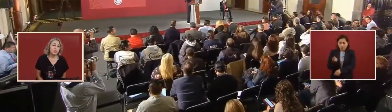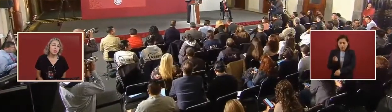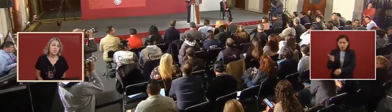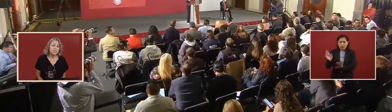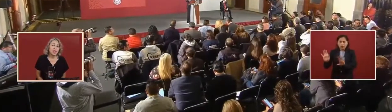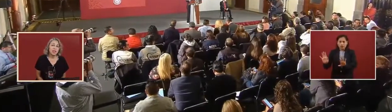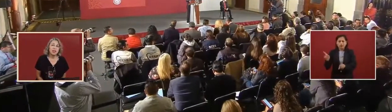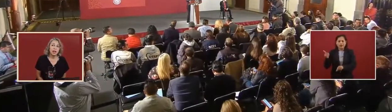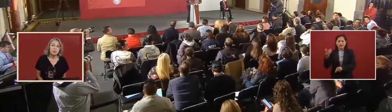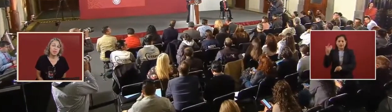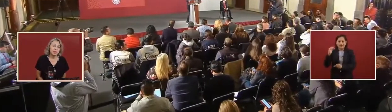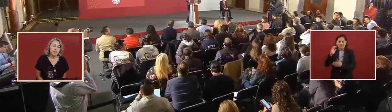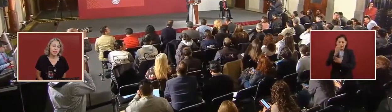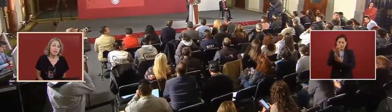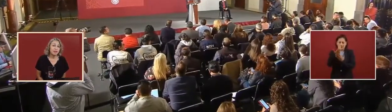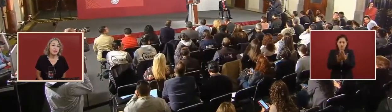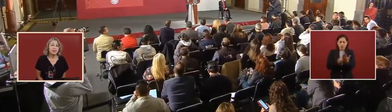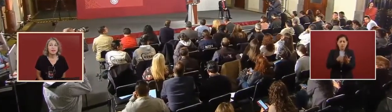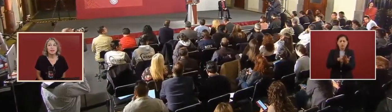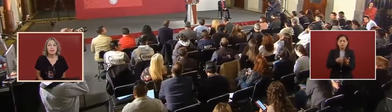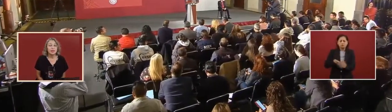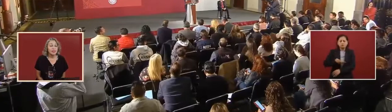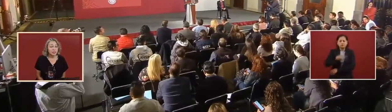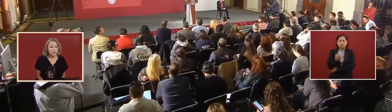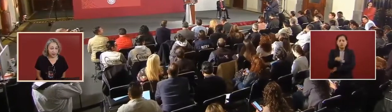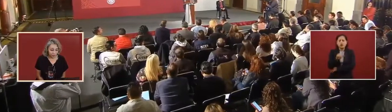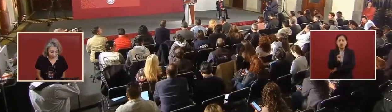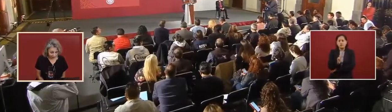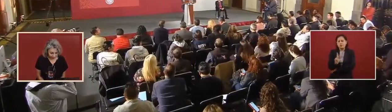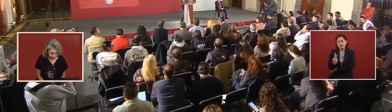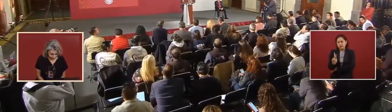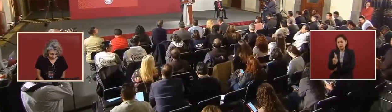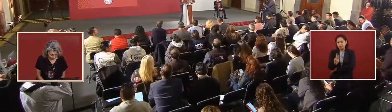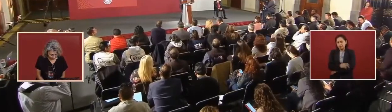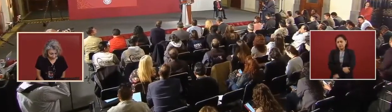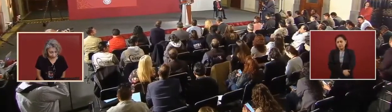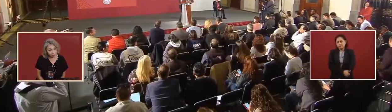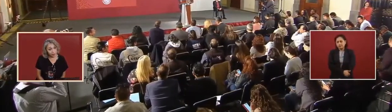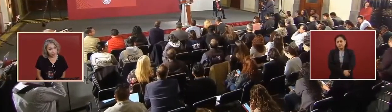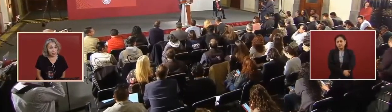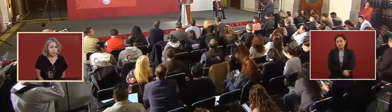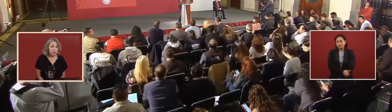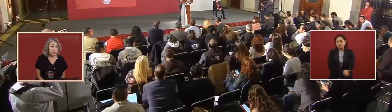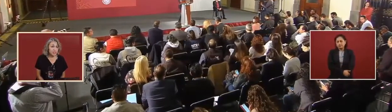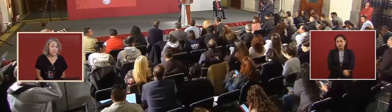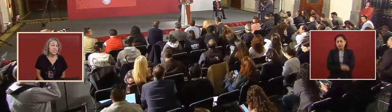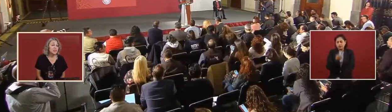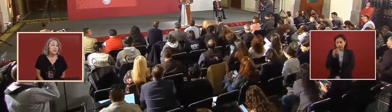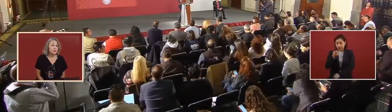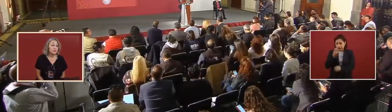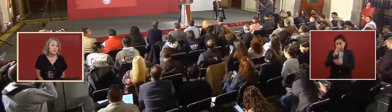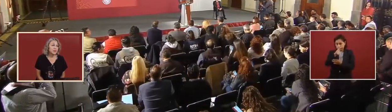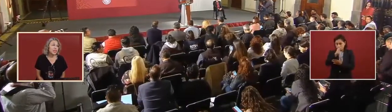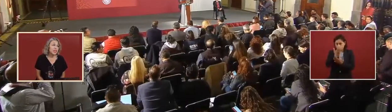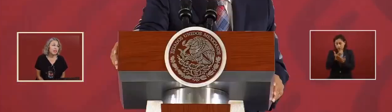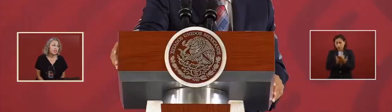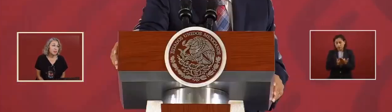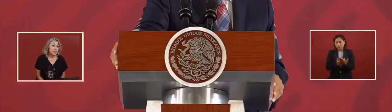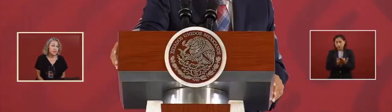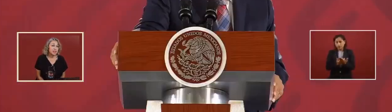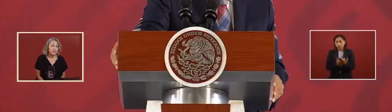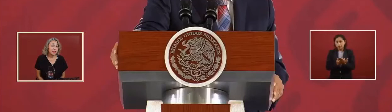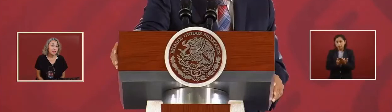for which the government, the